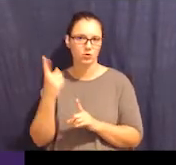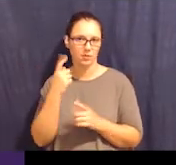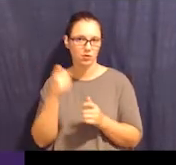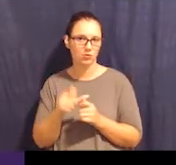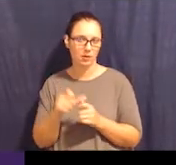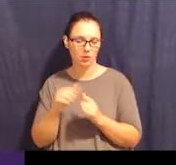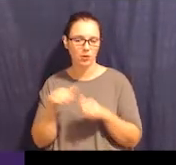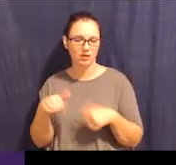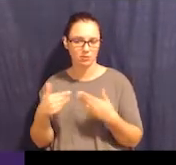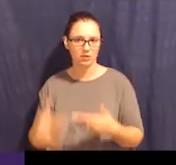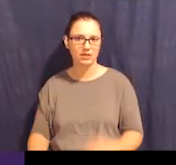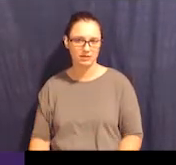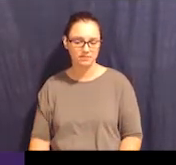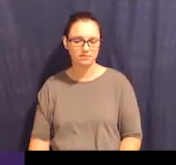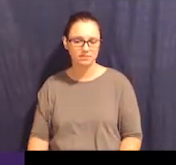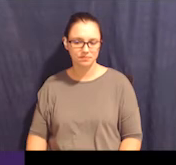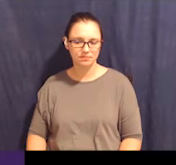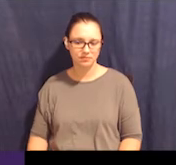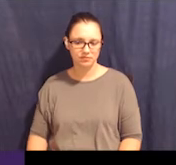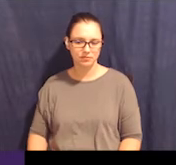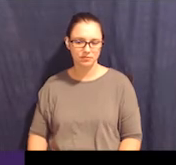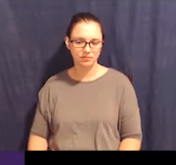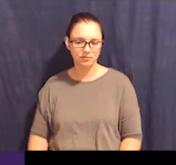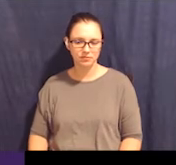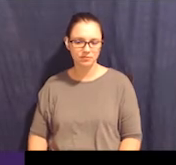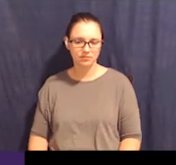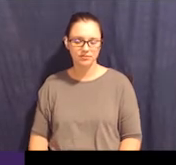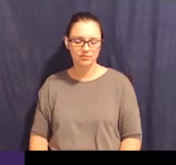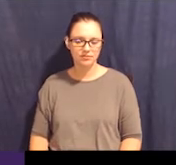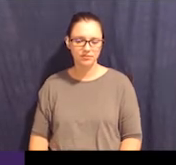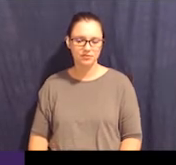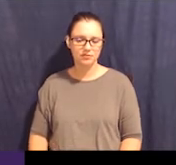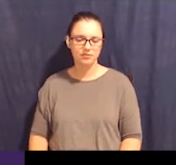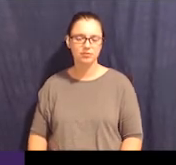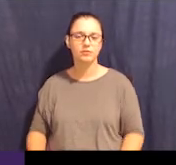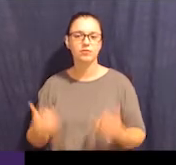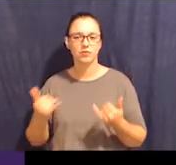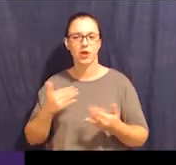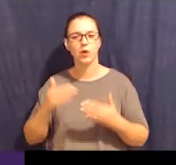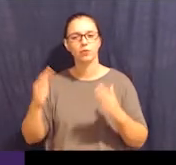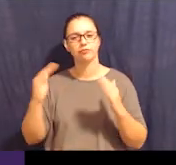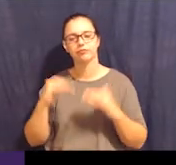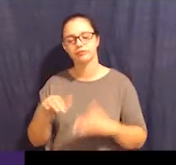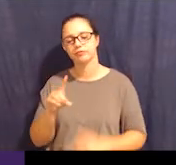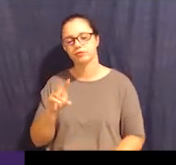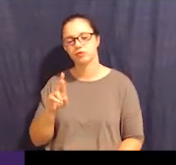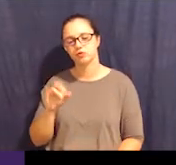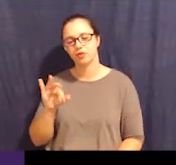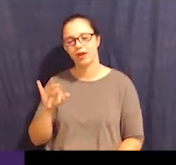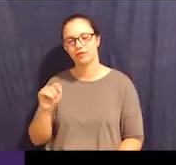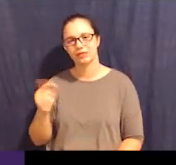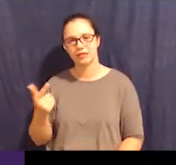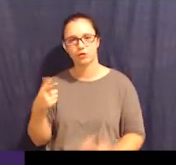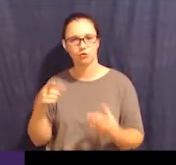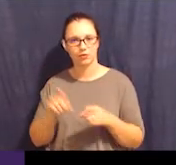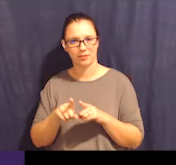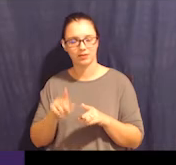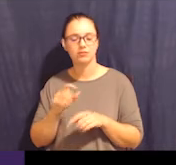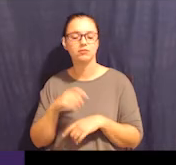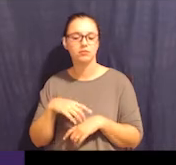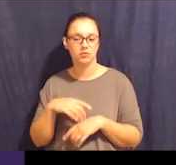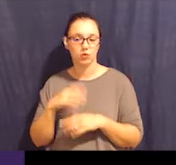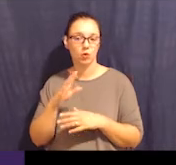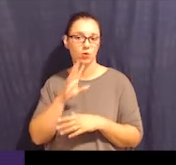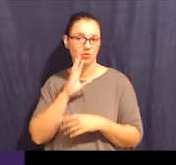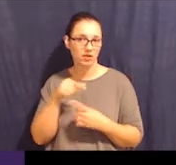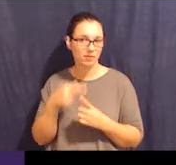So now we're moving on to drafting the agreement. We've worked together for some time. We've talked about who the supporters are going to be. We've talked about what support we want.